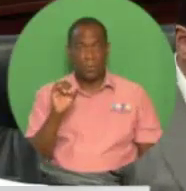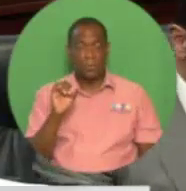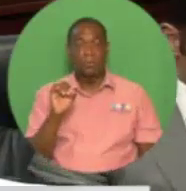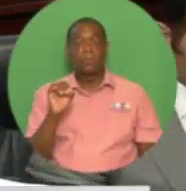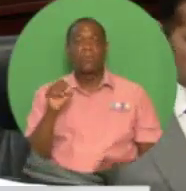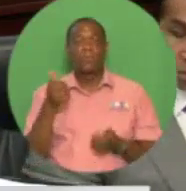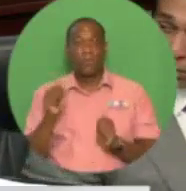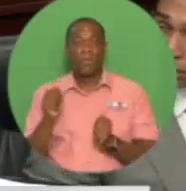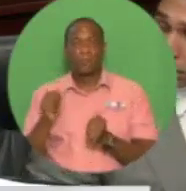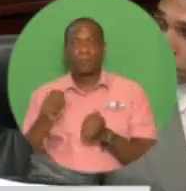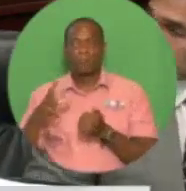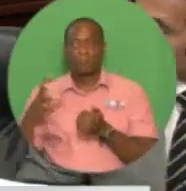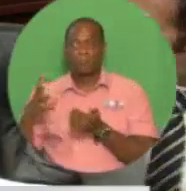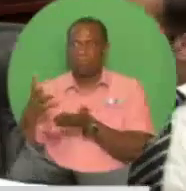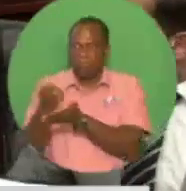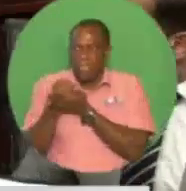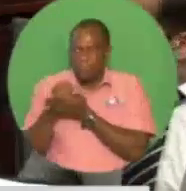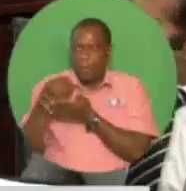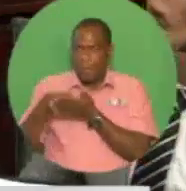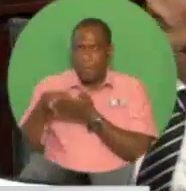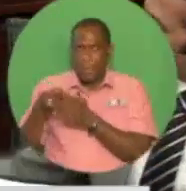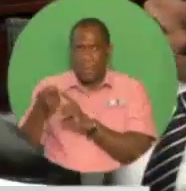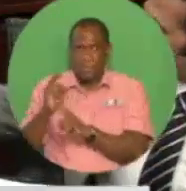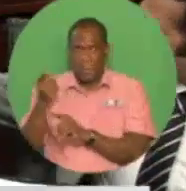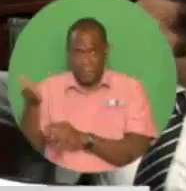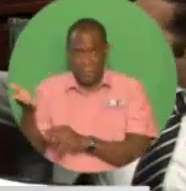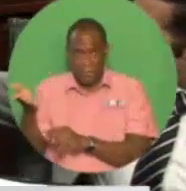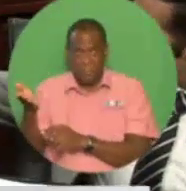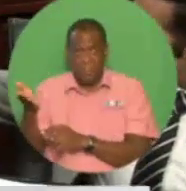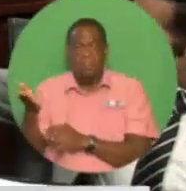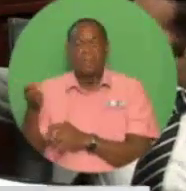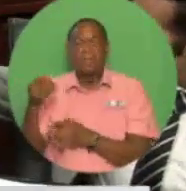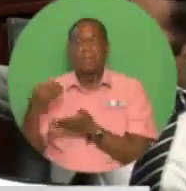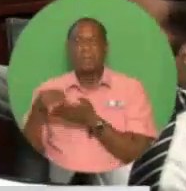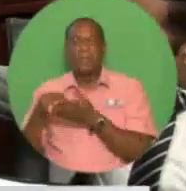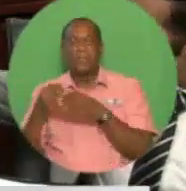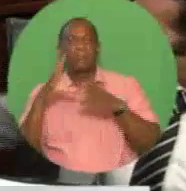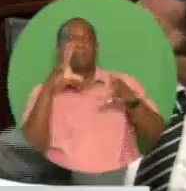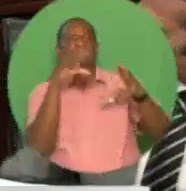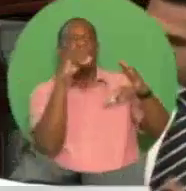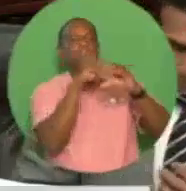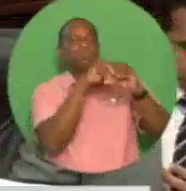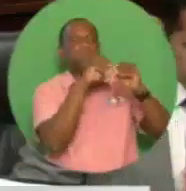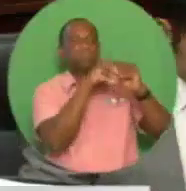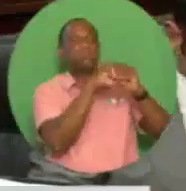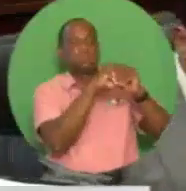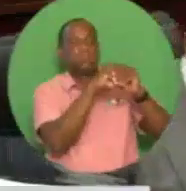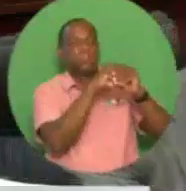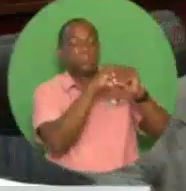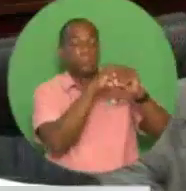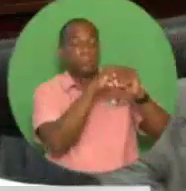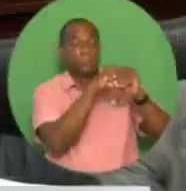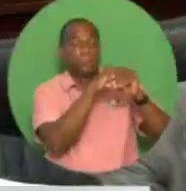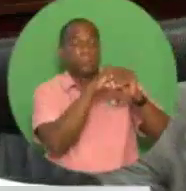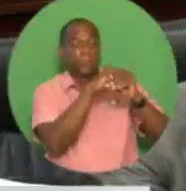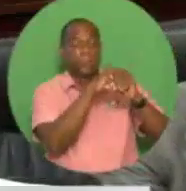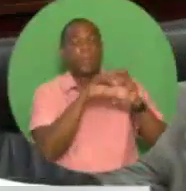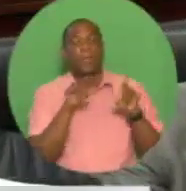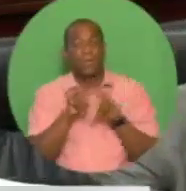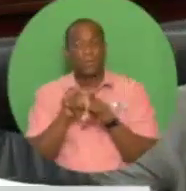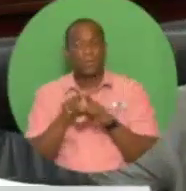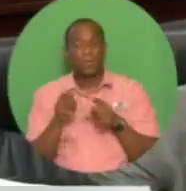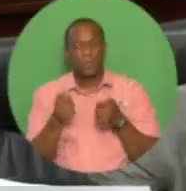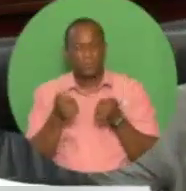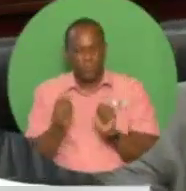Through prudence and careful financial management, we have been